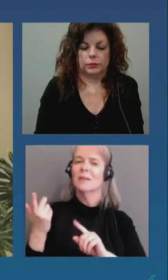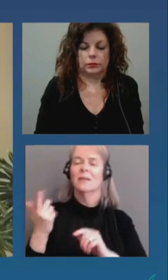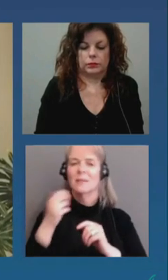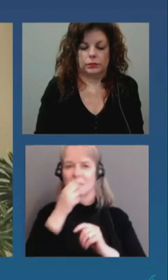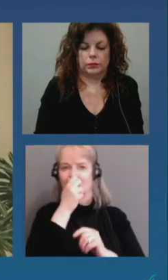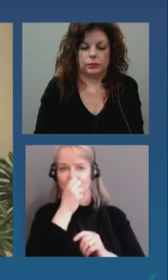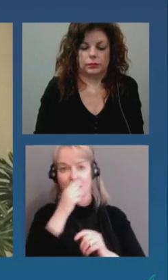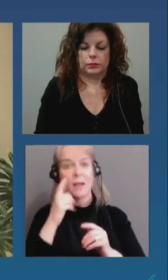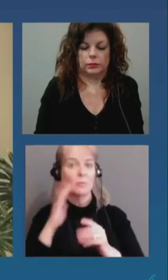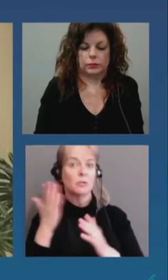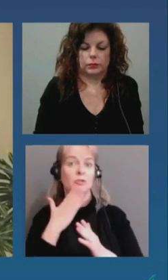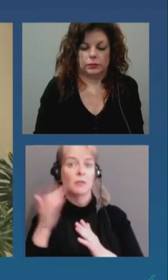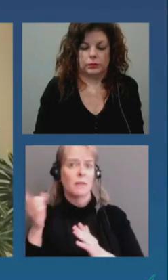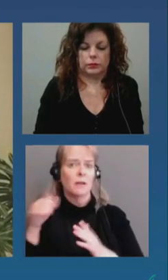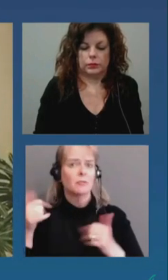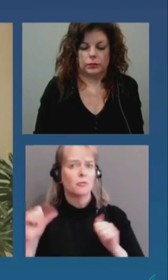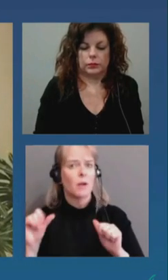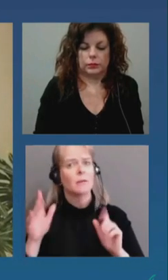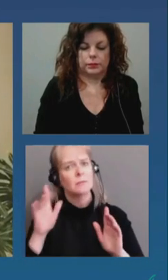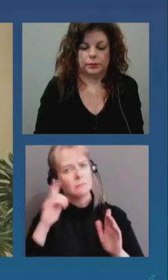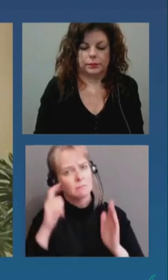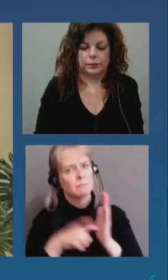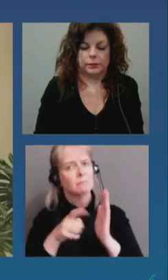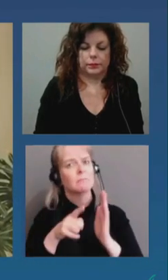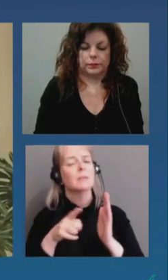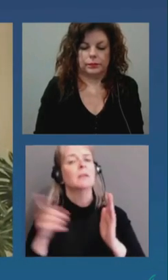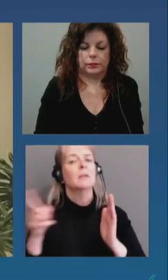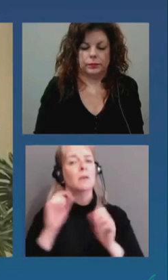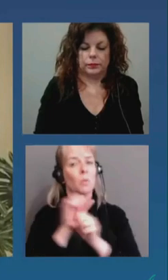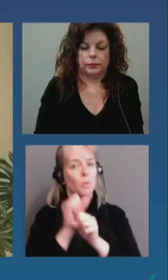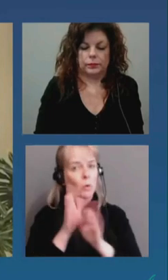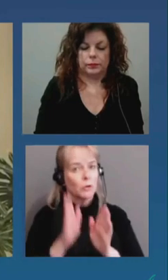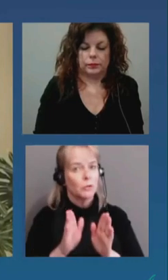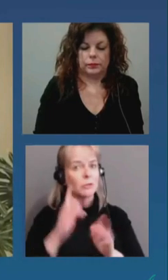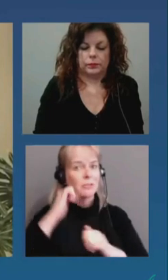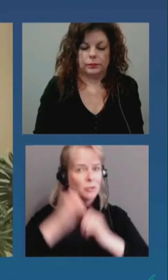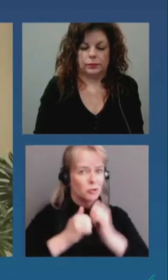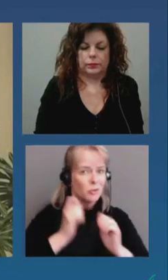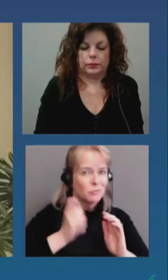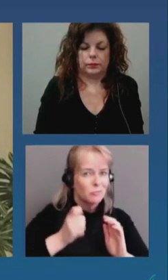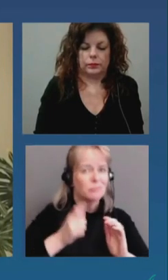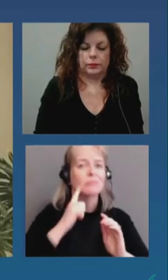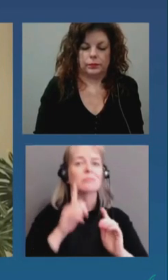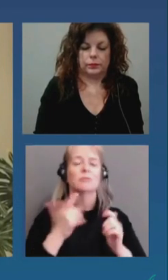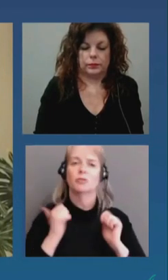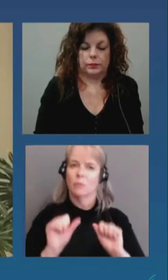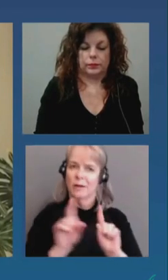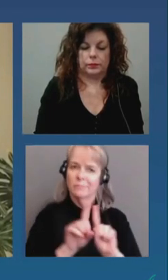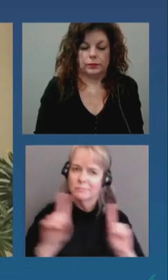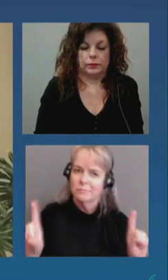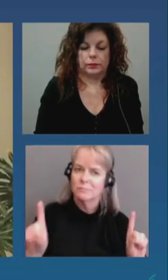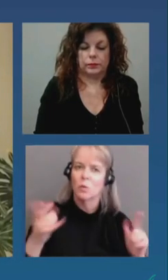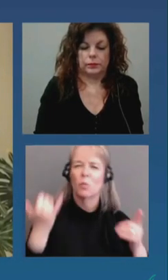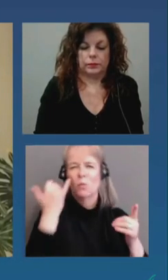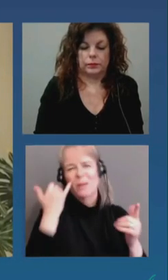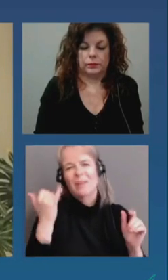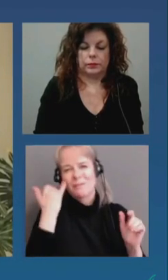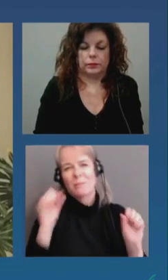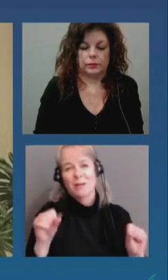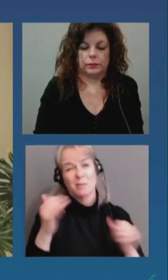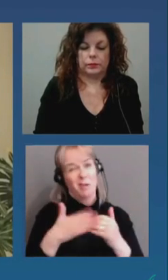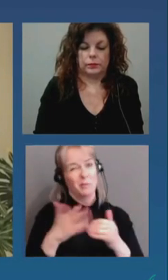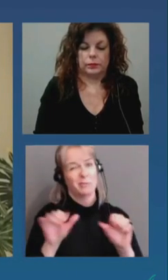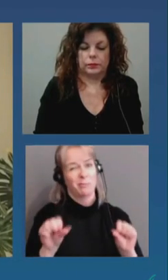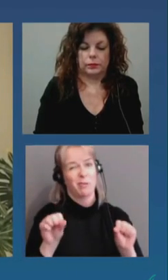distancing as best as possible. Sometimes that's almost impossible when you're on a construction site, but also wearing your